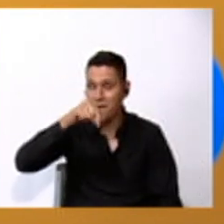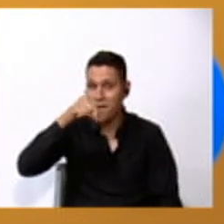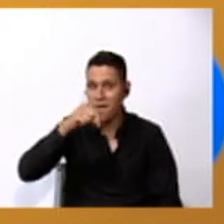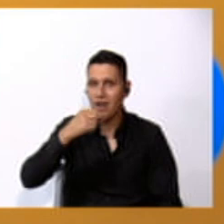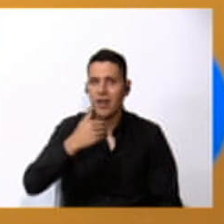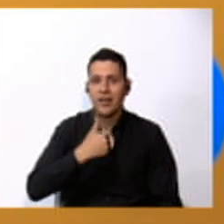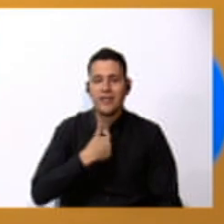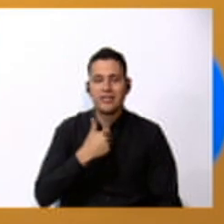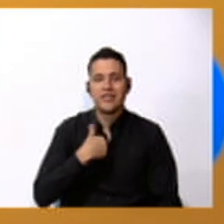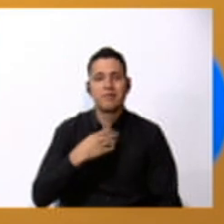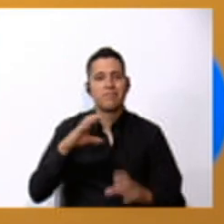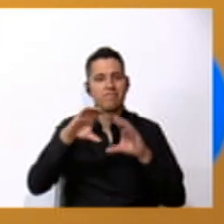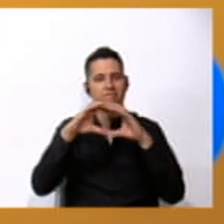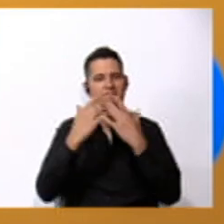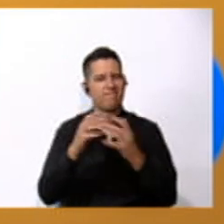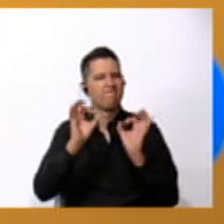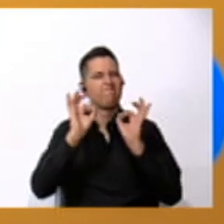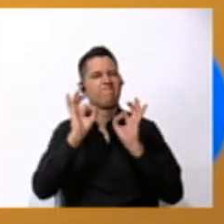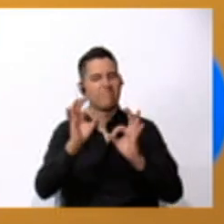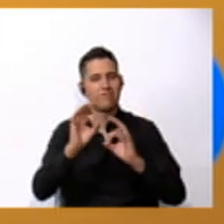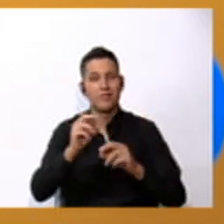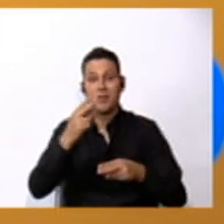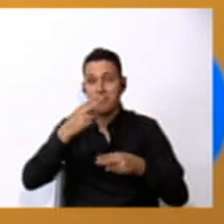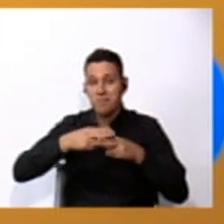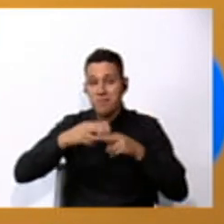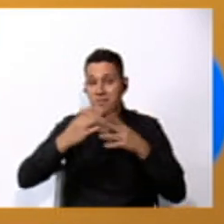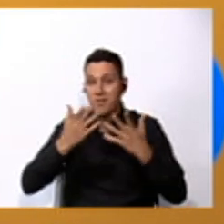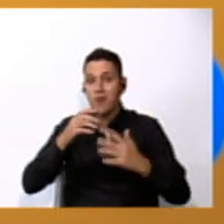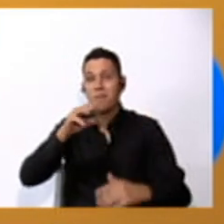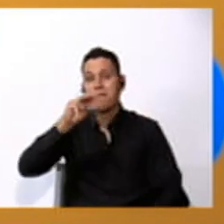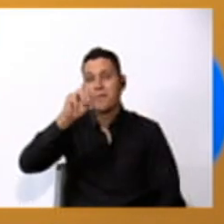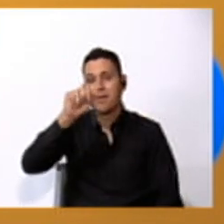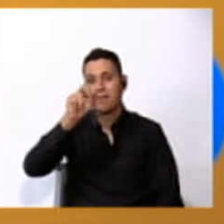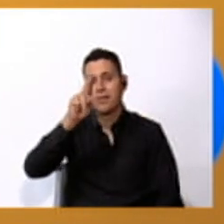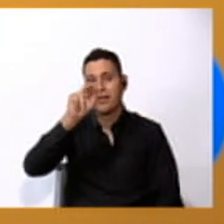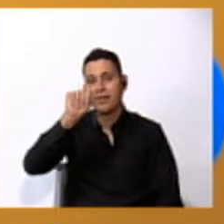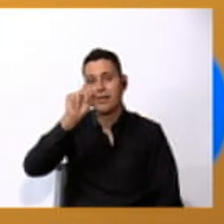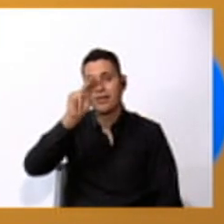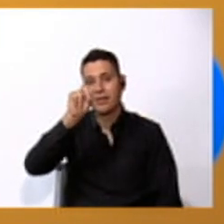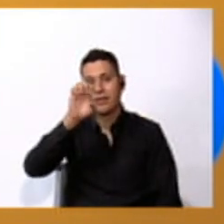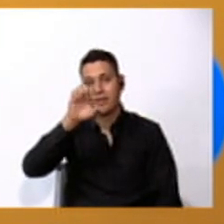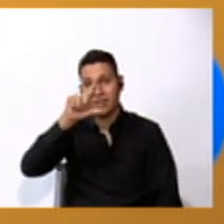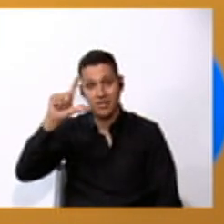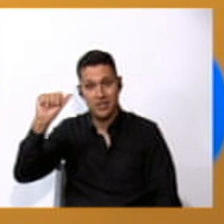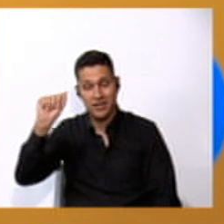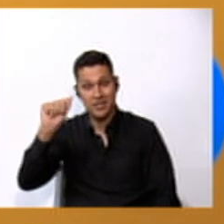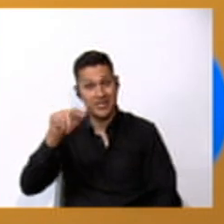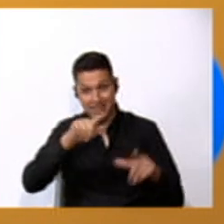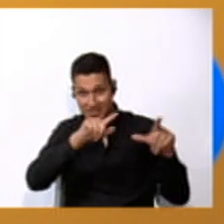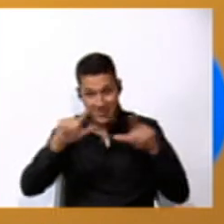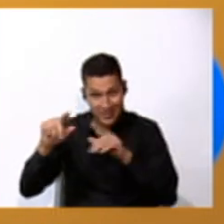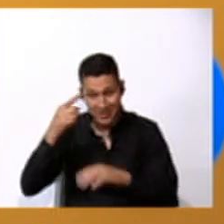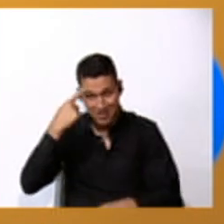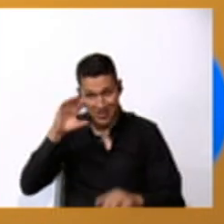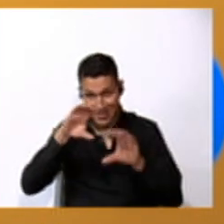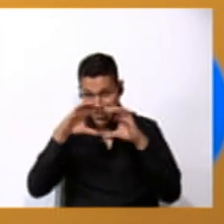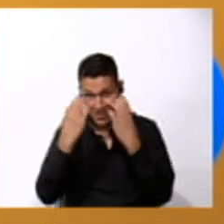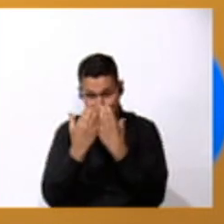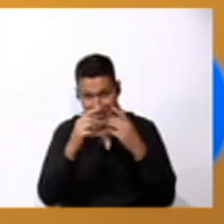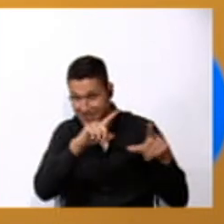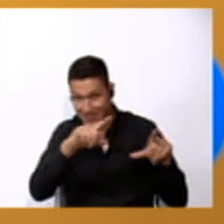great class my name is teacher Marianela and are you ready for the class yes